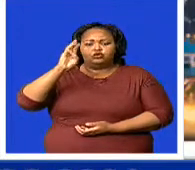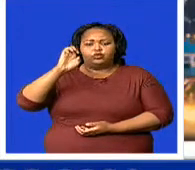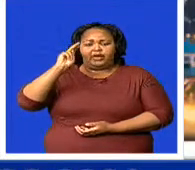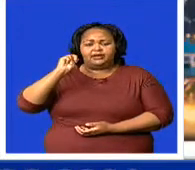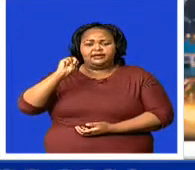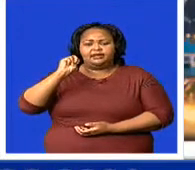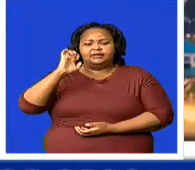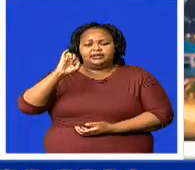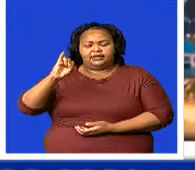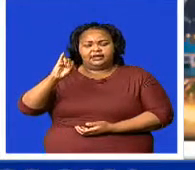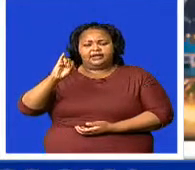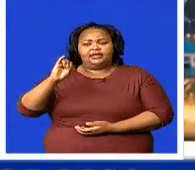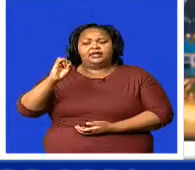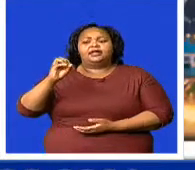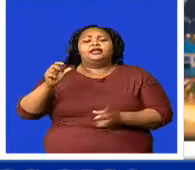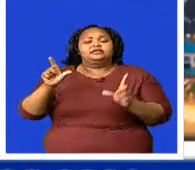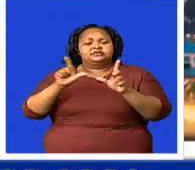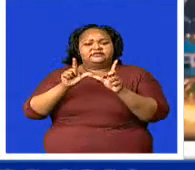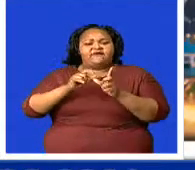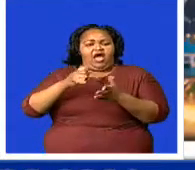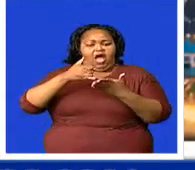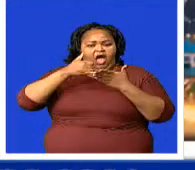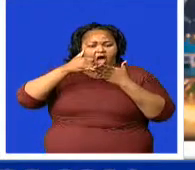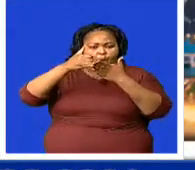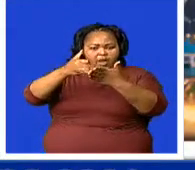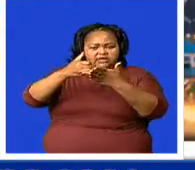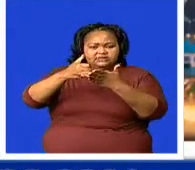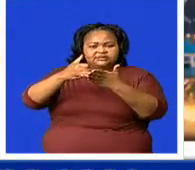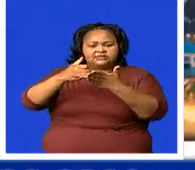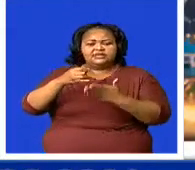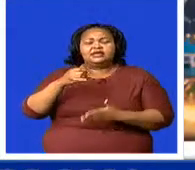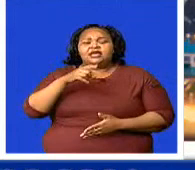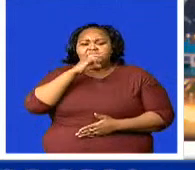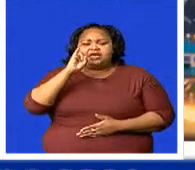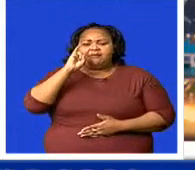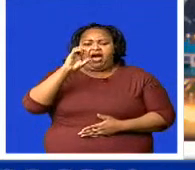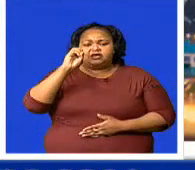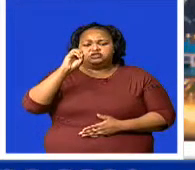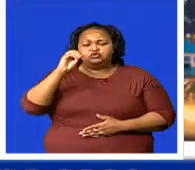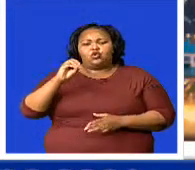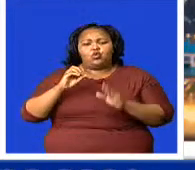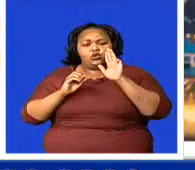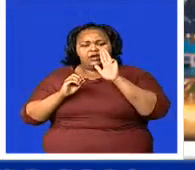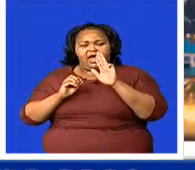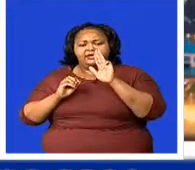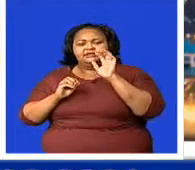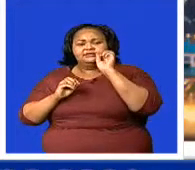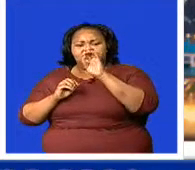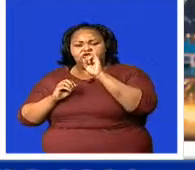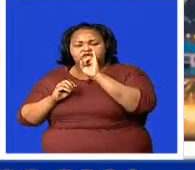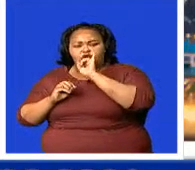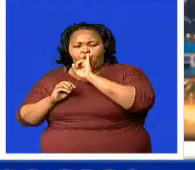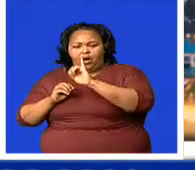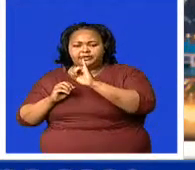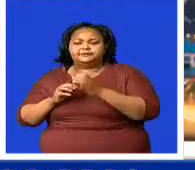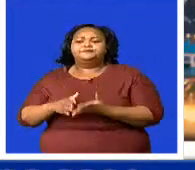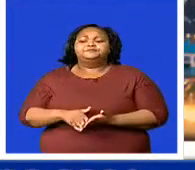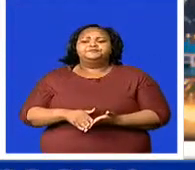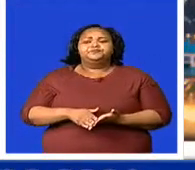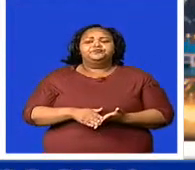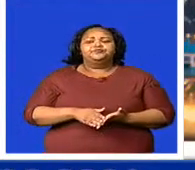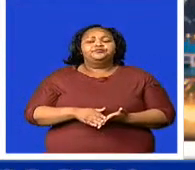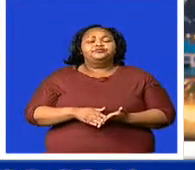9001 certificate in the country, making it the first clinic to be presented with such a